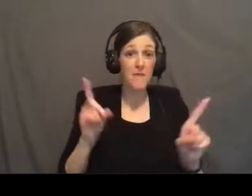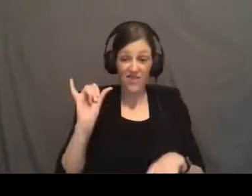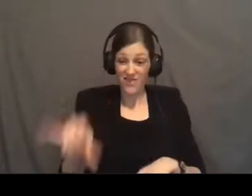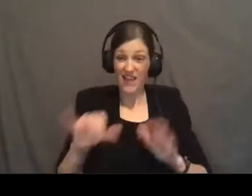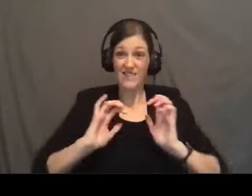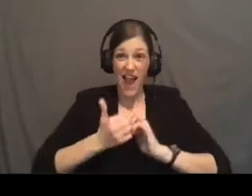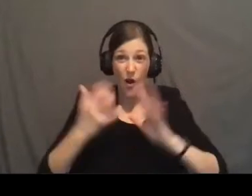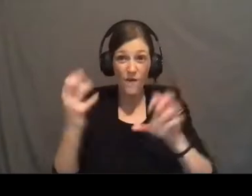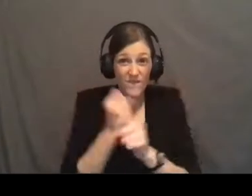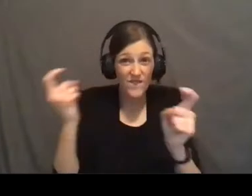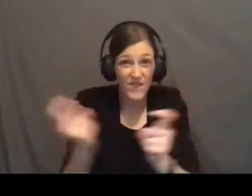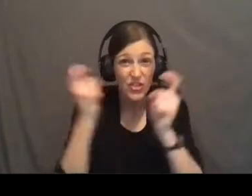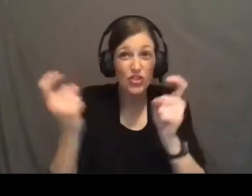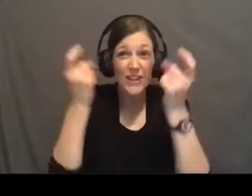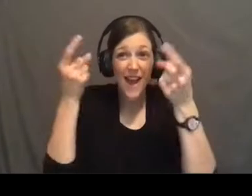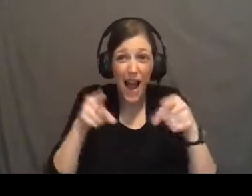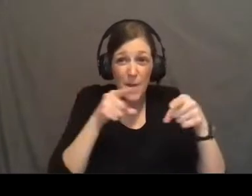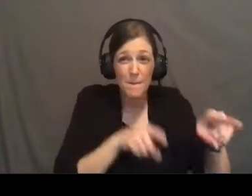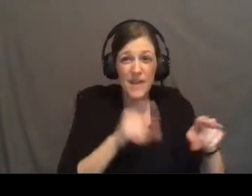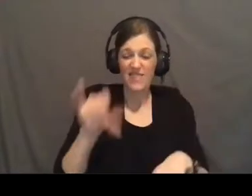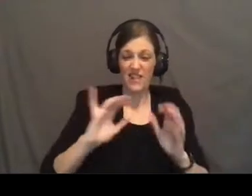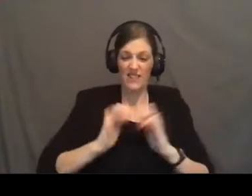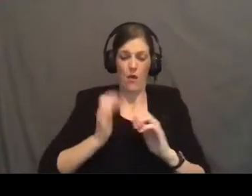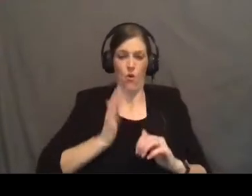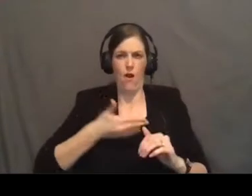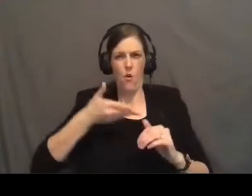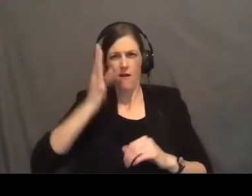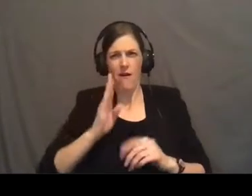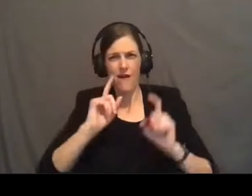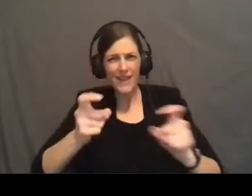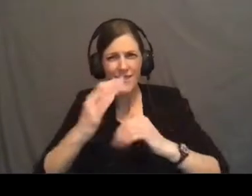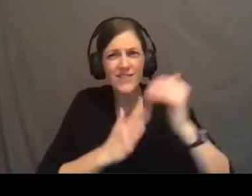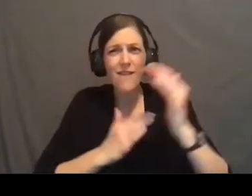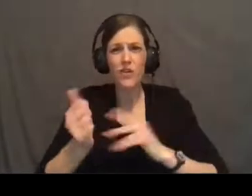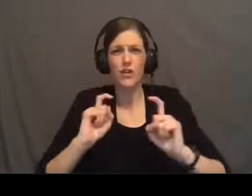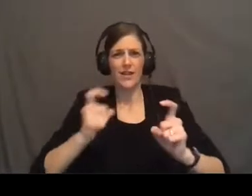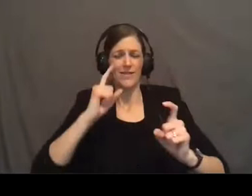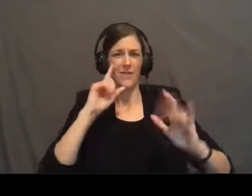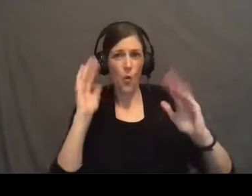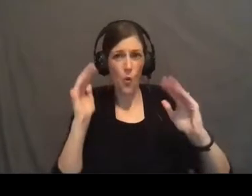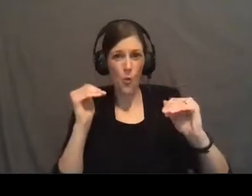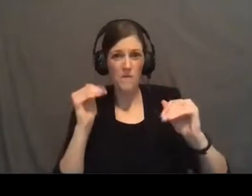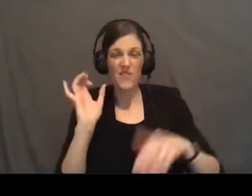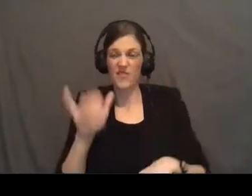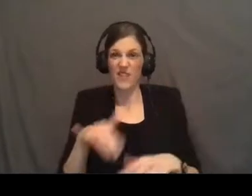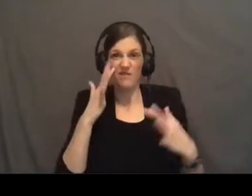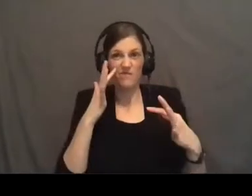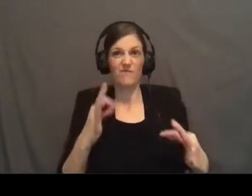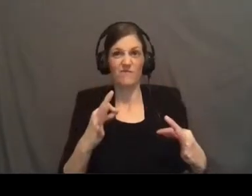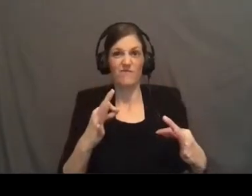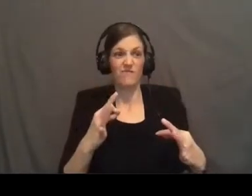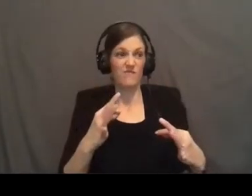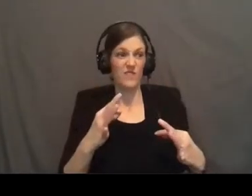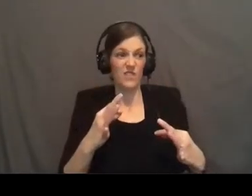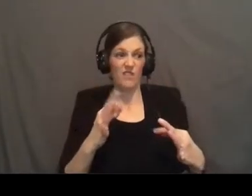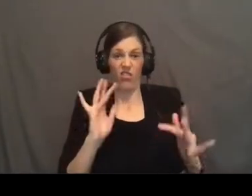how victory was won. This is how our God gives comfort. This is how our God gives hope. And this is absolutely repulsive to many.